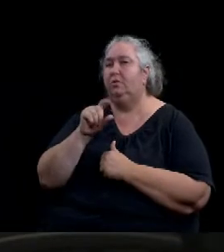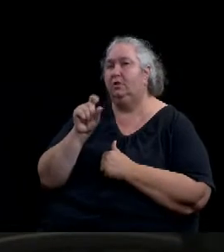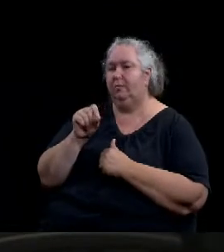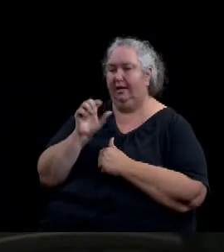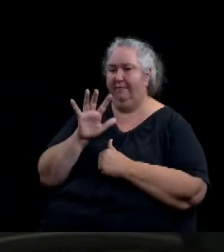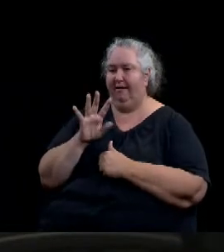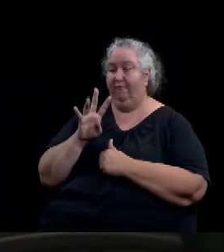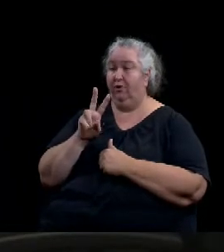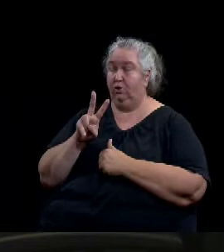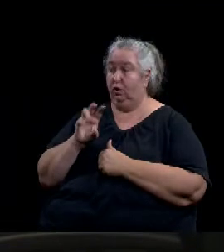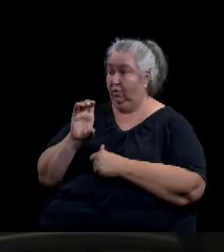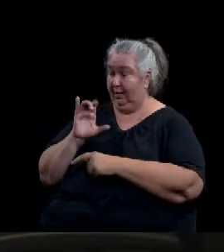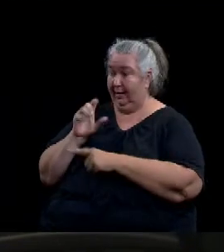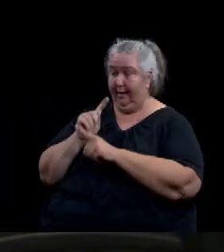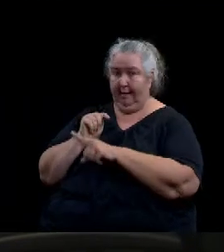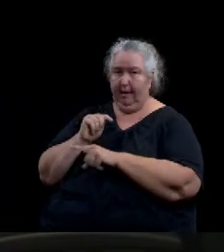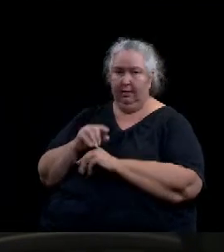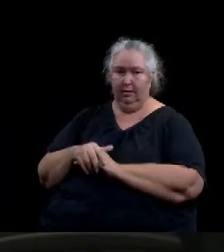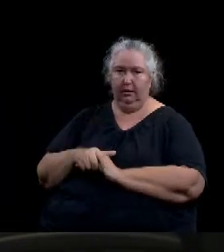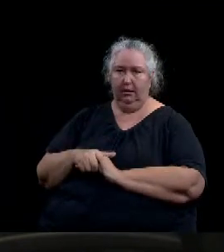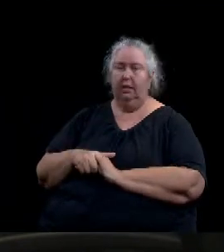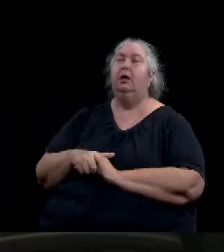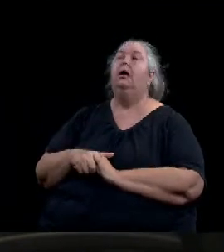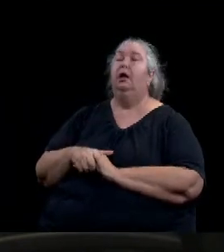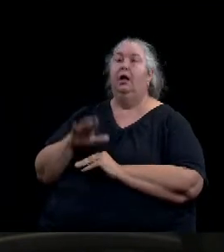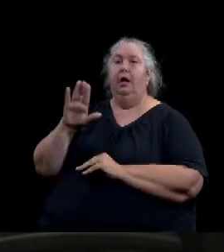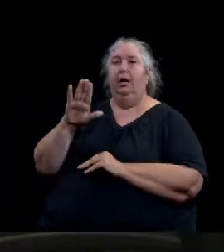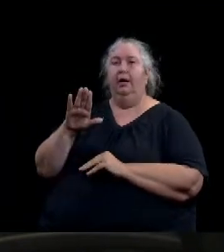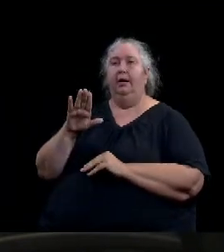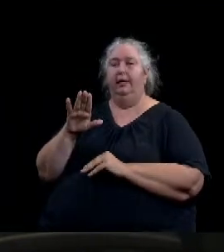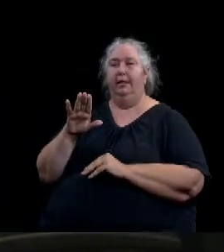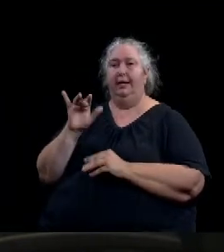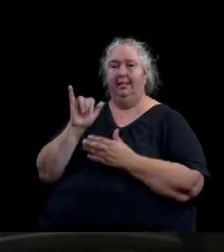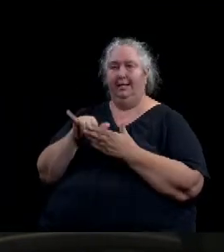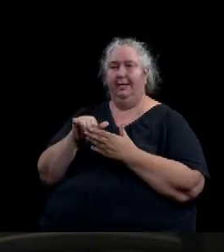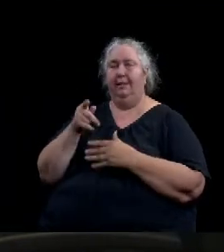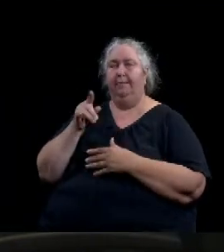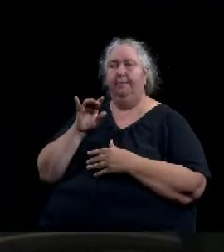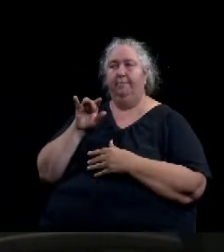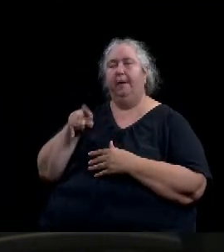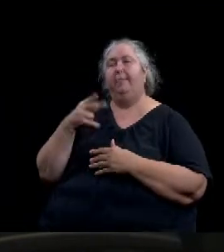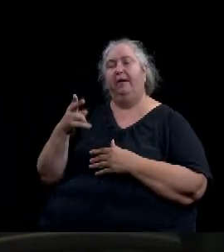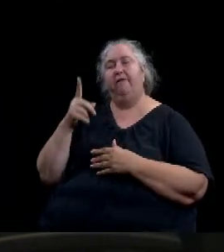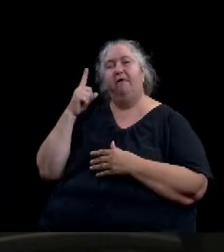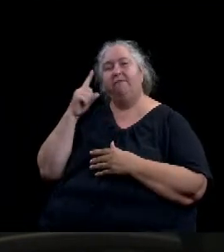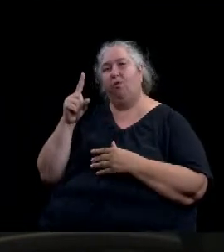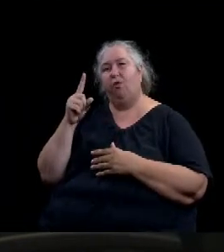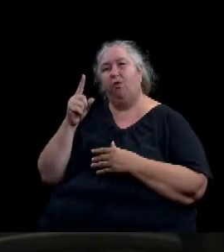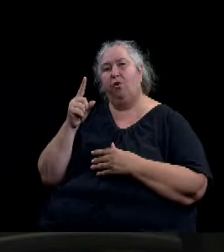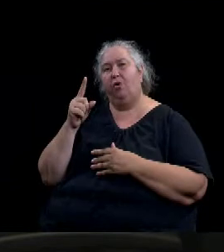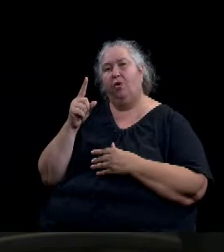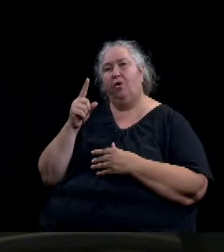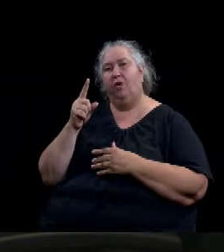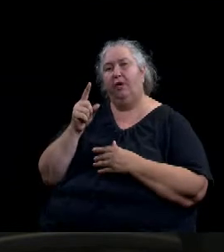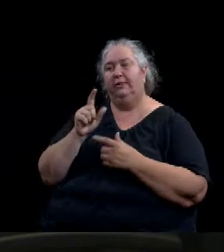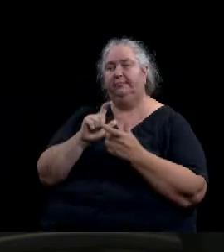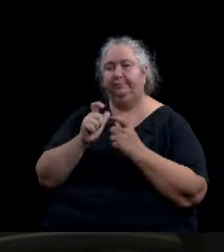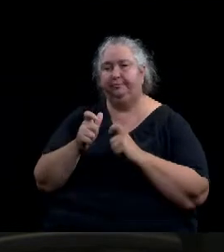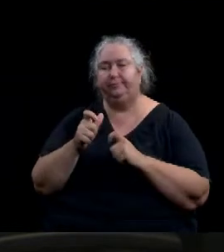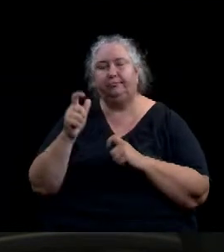Honorable Mayor, members of the council, this is a public hearing to consider a resolution approving the following subdivision plats. Final plat and